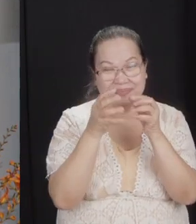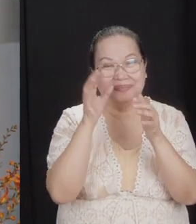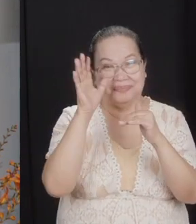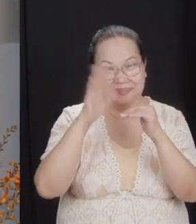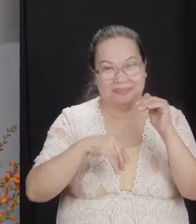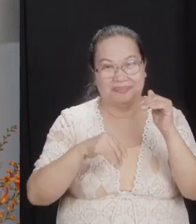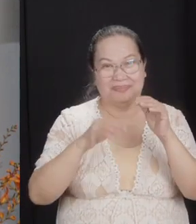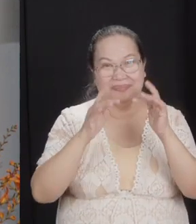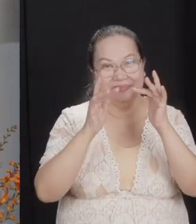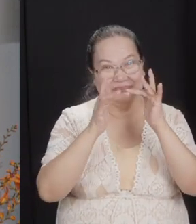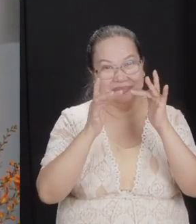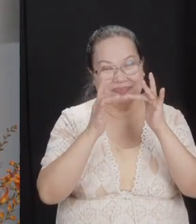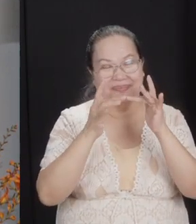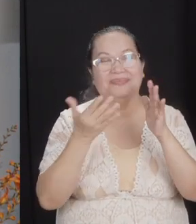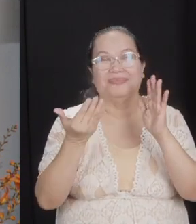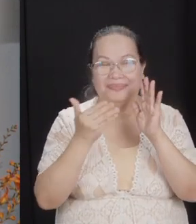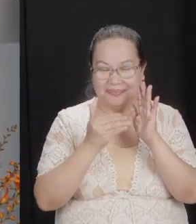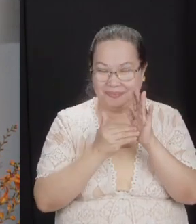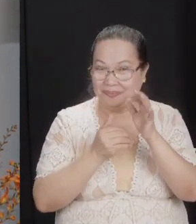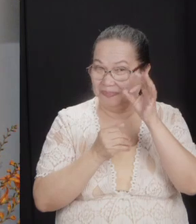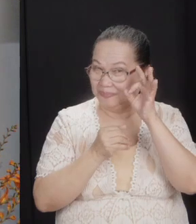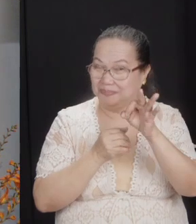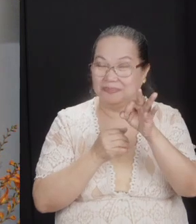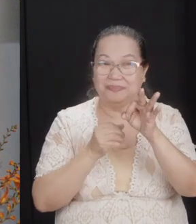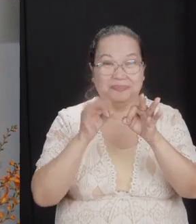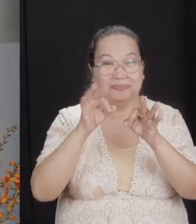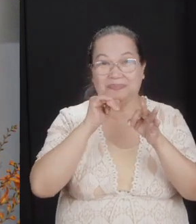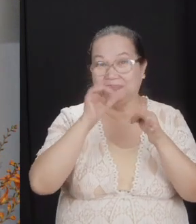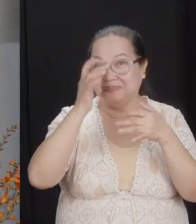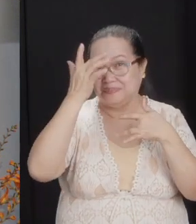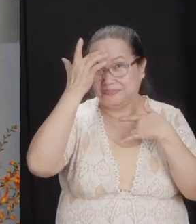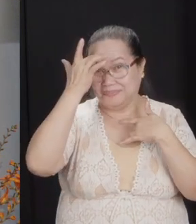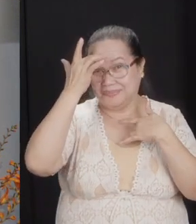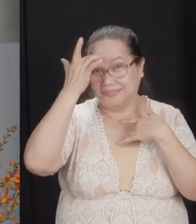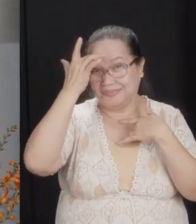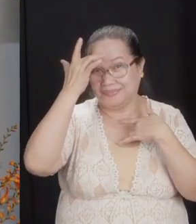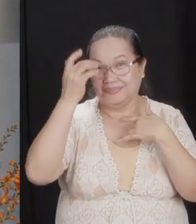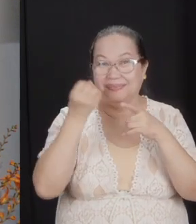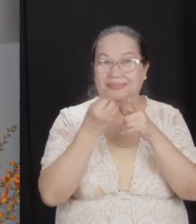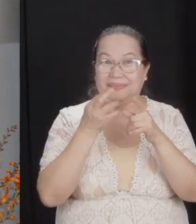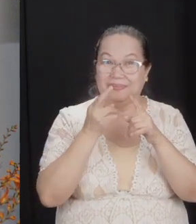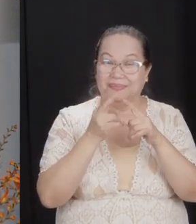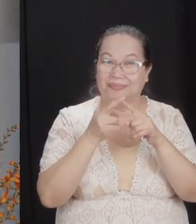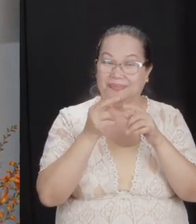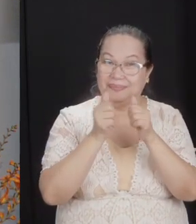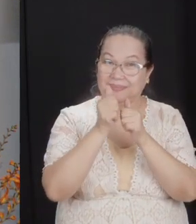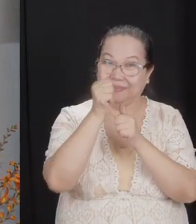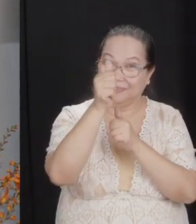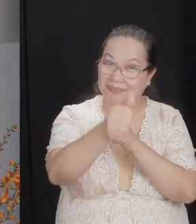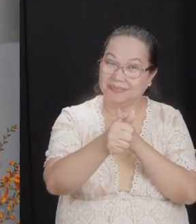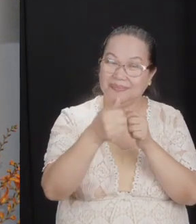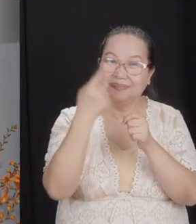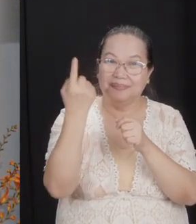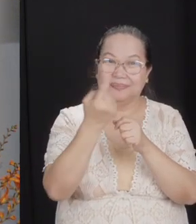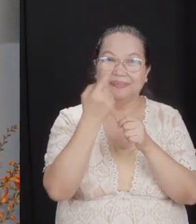online. Let me repeat that. If you're not hindered by health or distance, it's always better to be